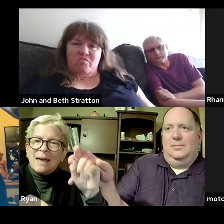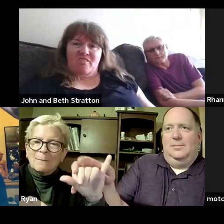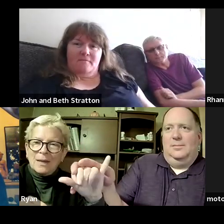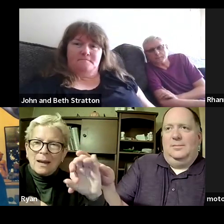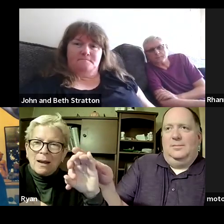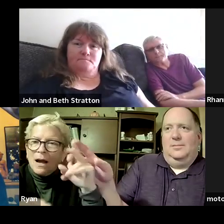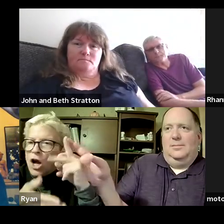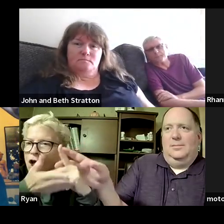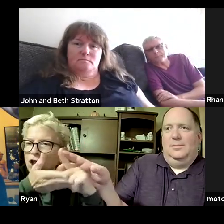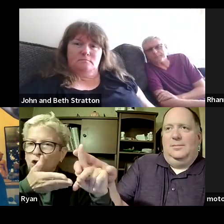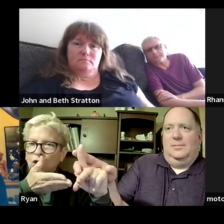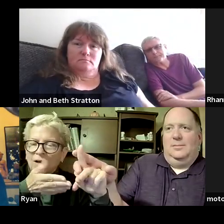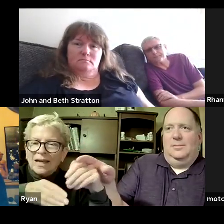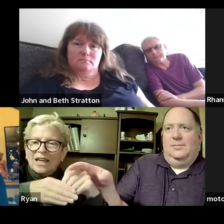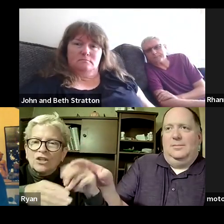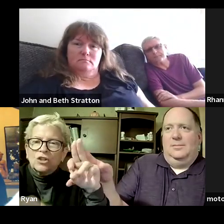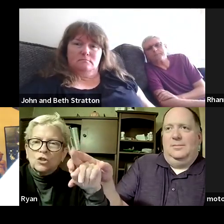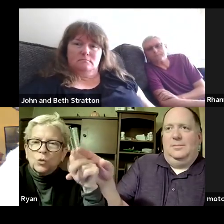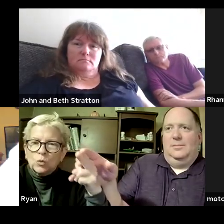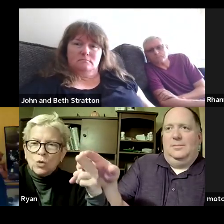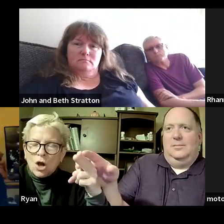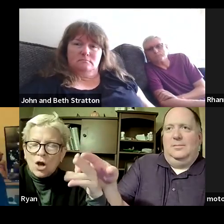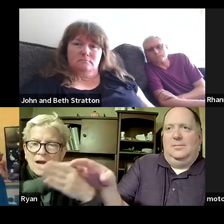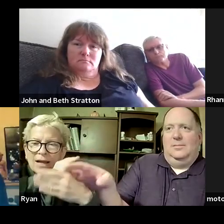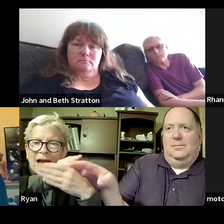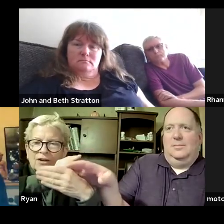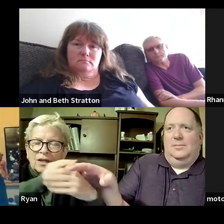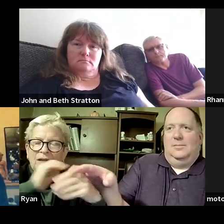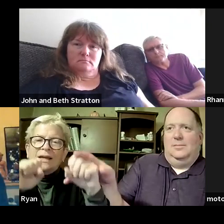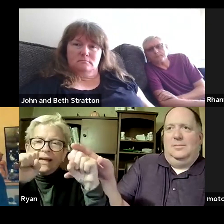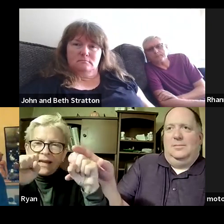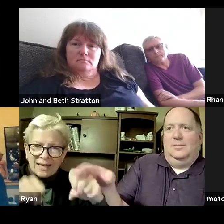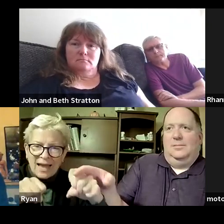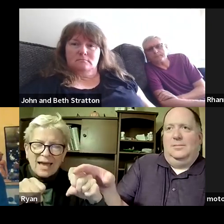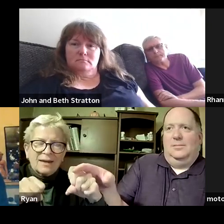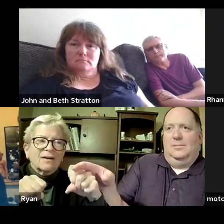authorized to do marriages i'm grateful to be able to do yours today